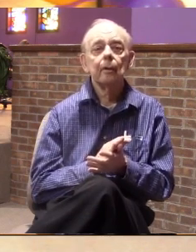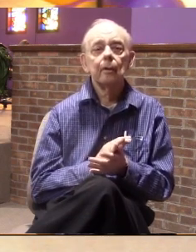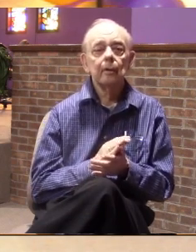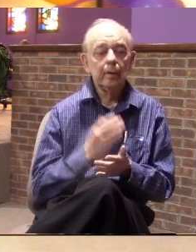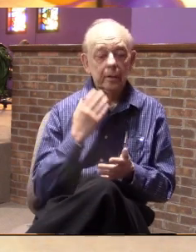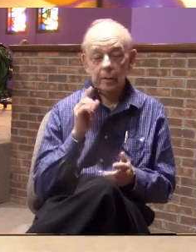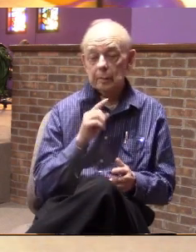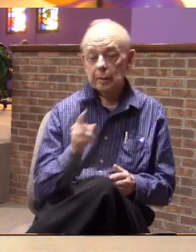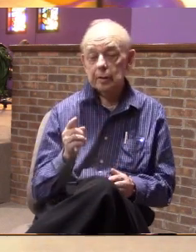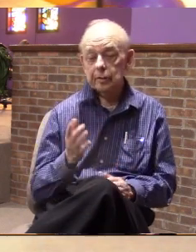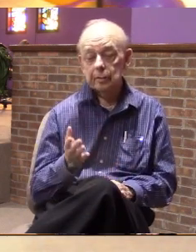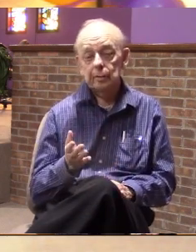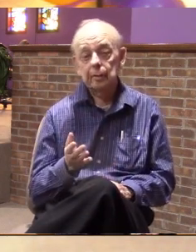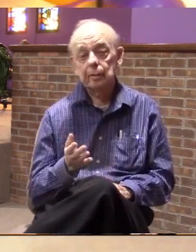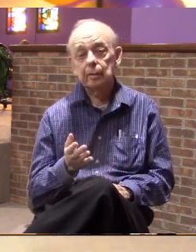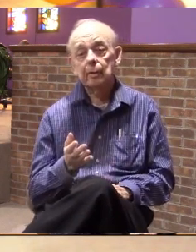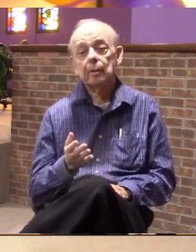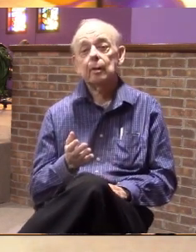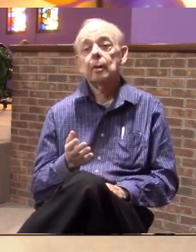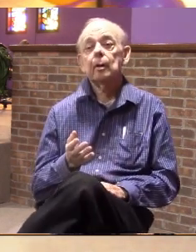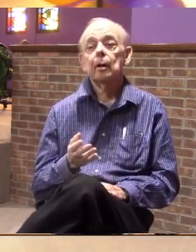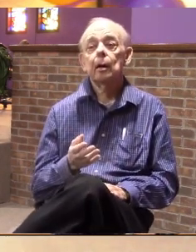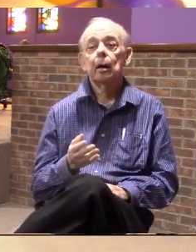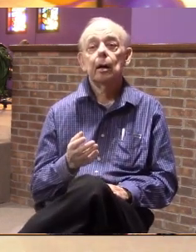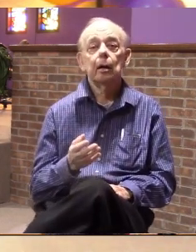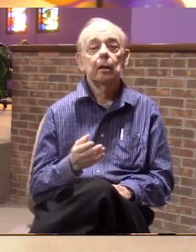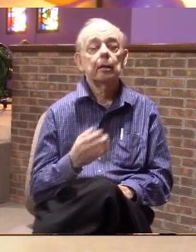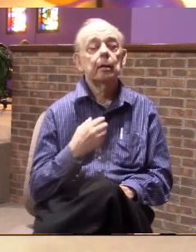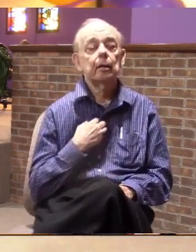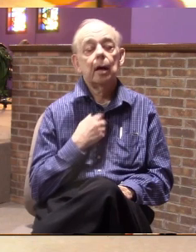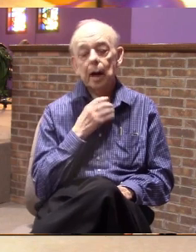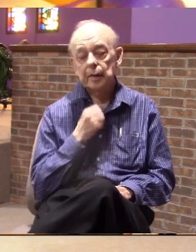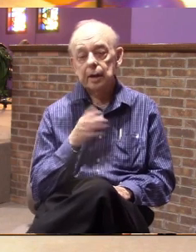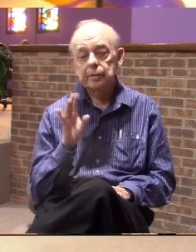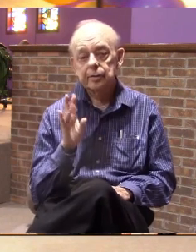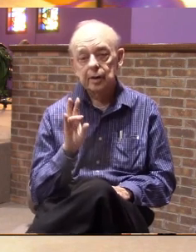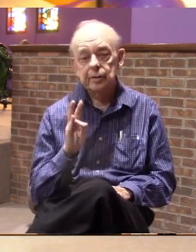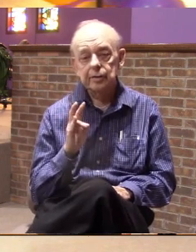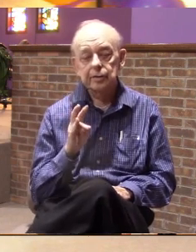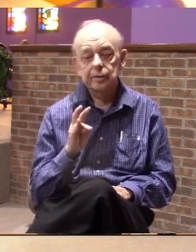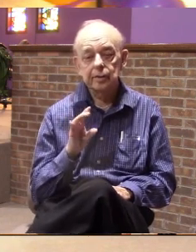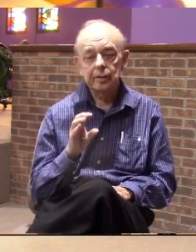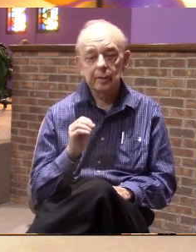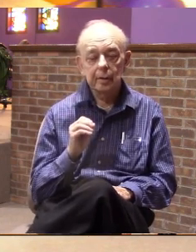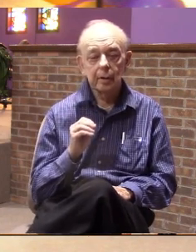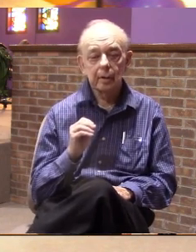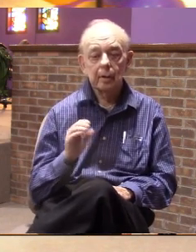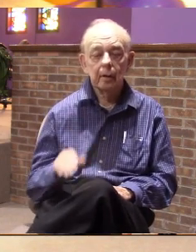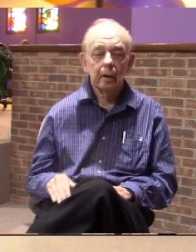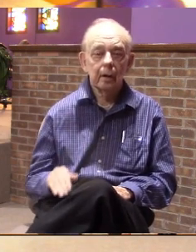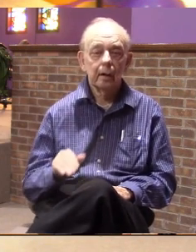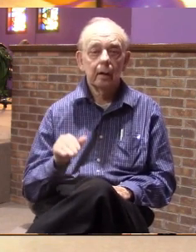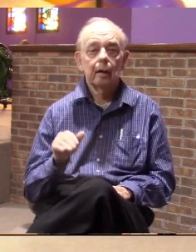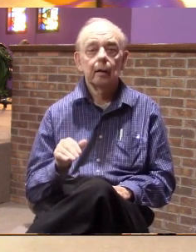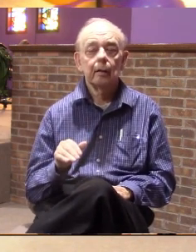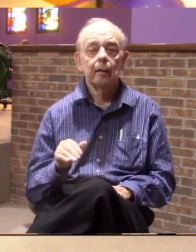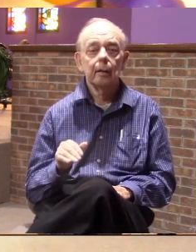I don't know about you all, I'm 70. I grew up in the